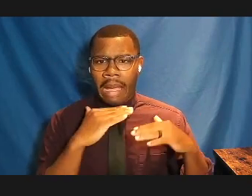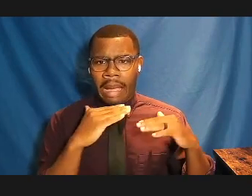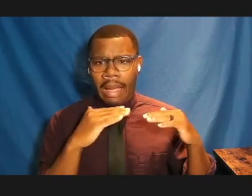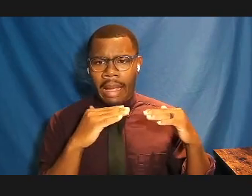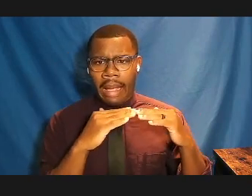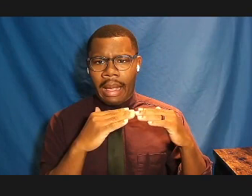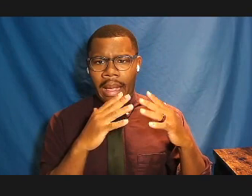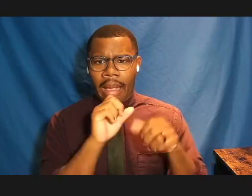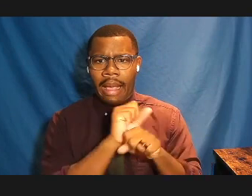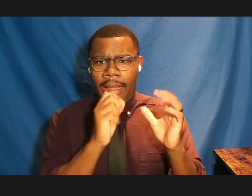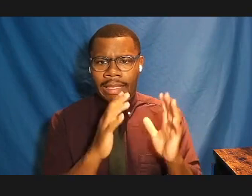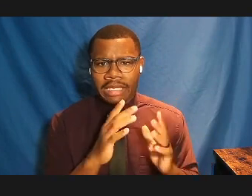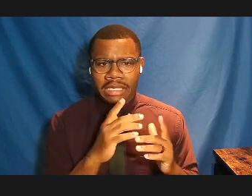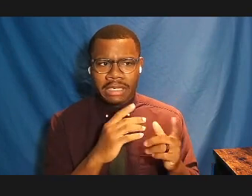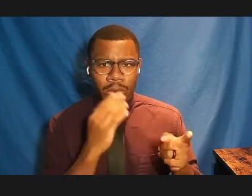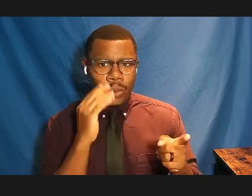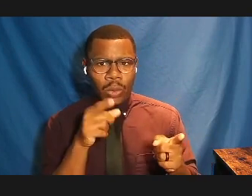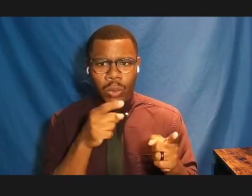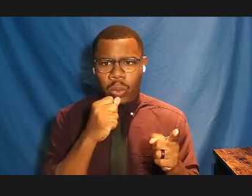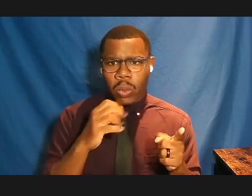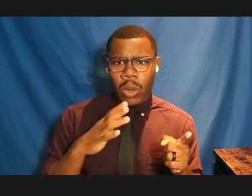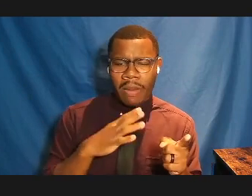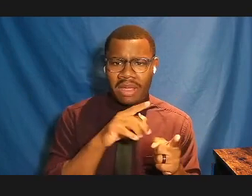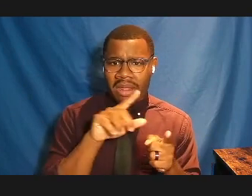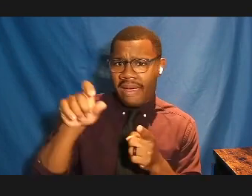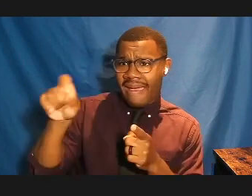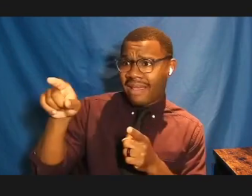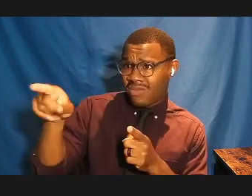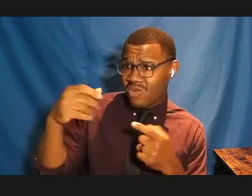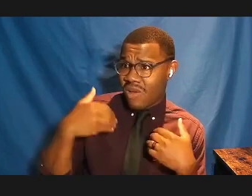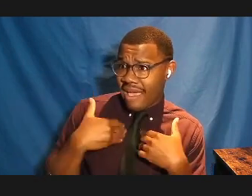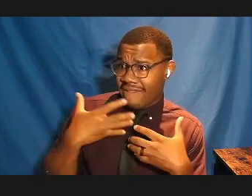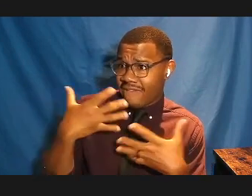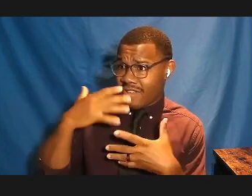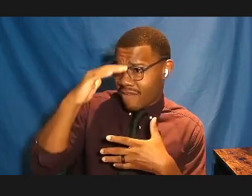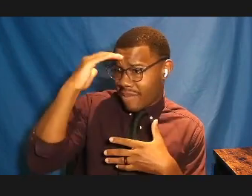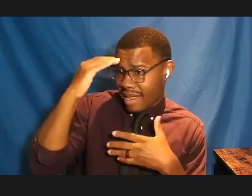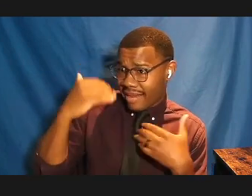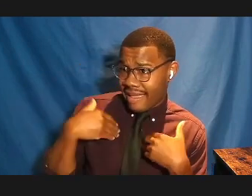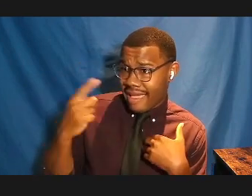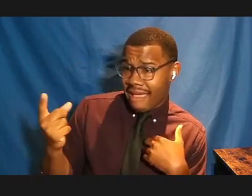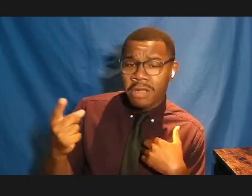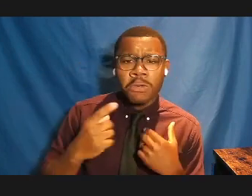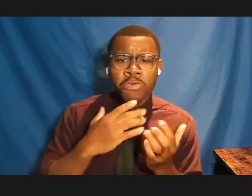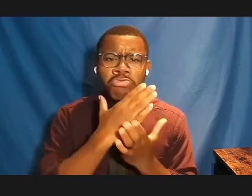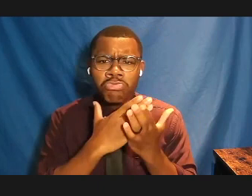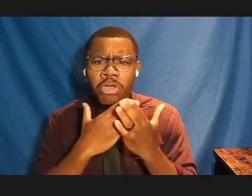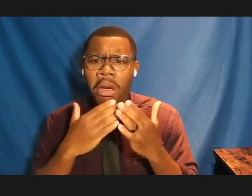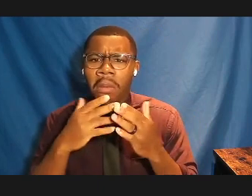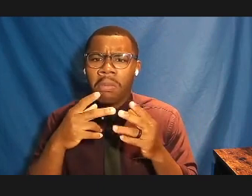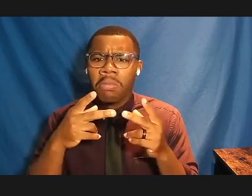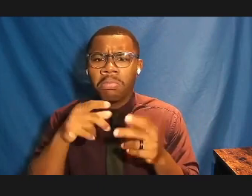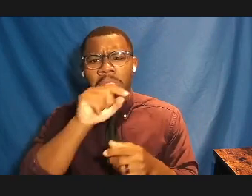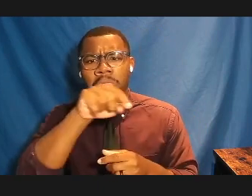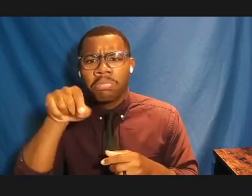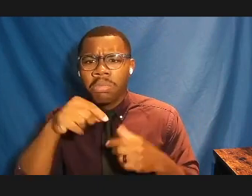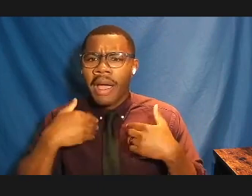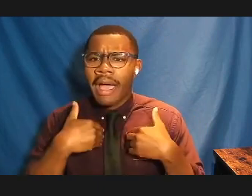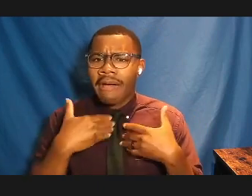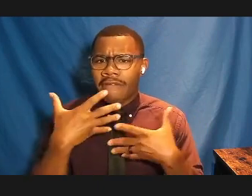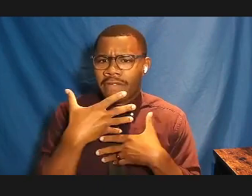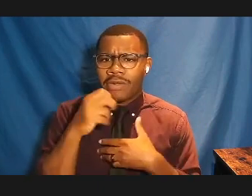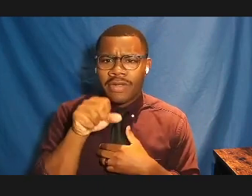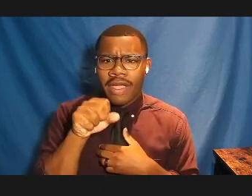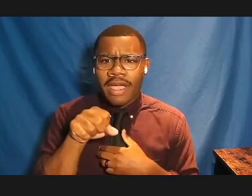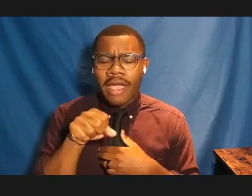asked me if I had fear. I said, well, you know, there's places I have fear in this country, but the places I really have fear are the ones that don't seem